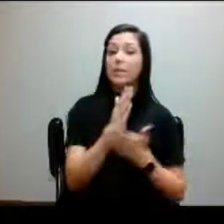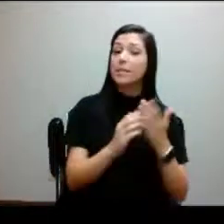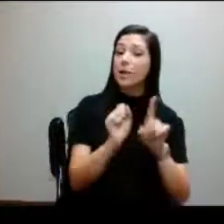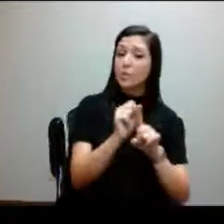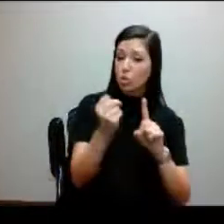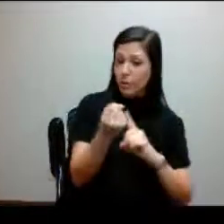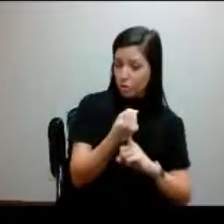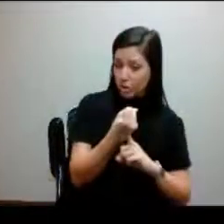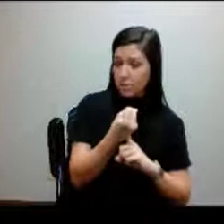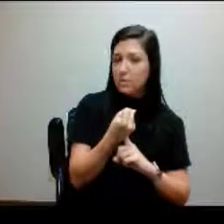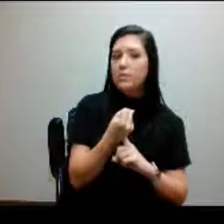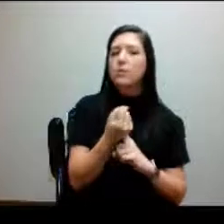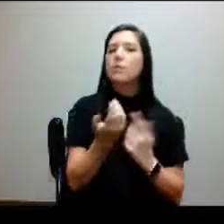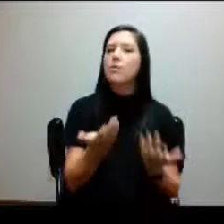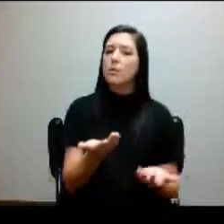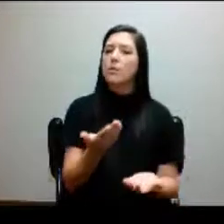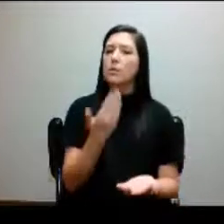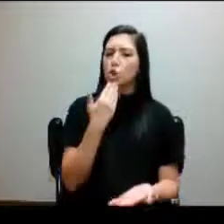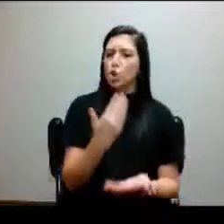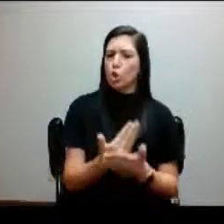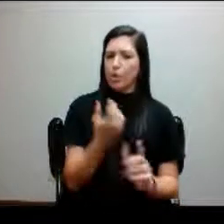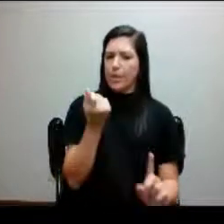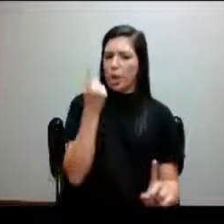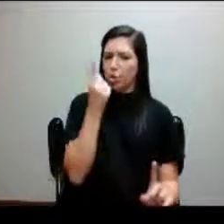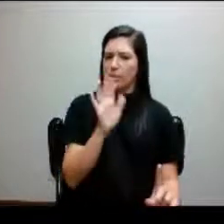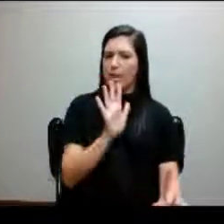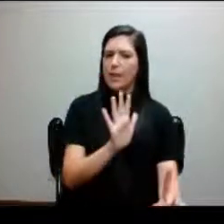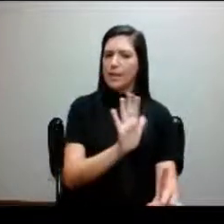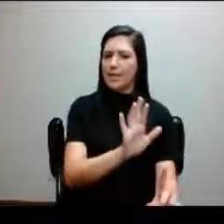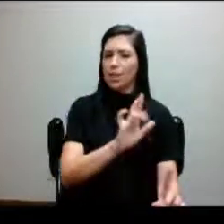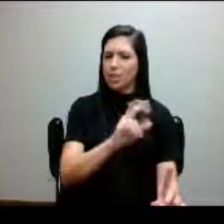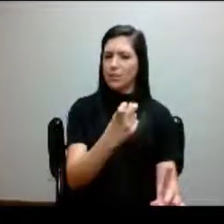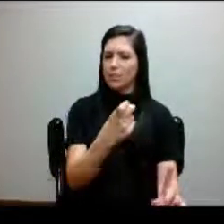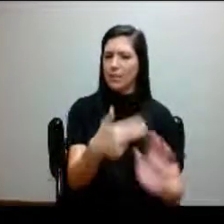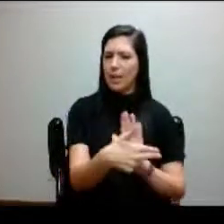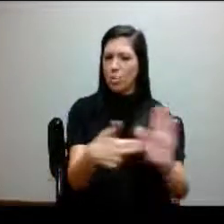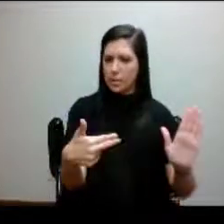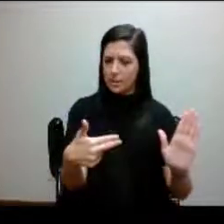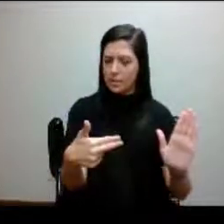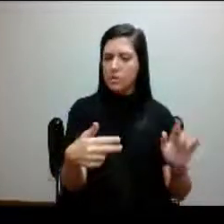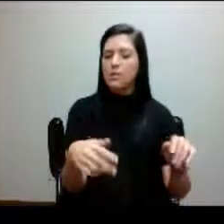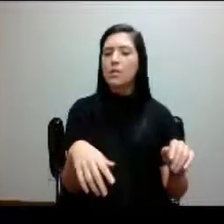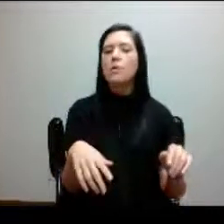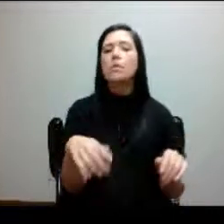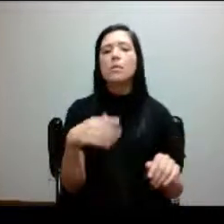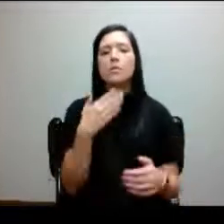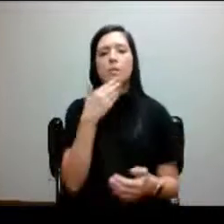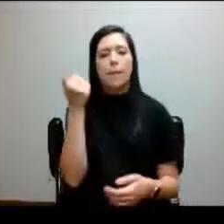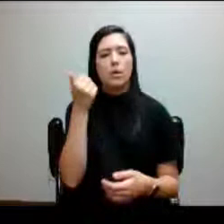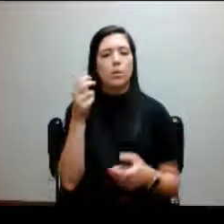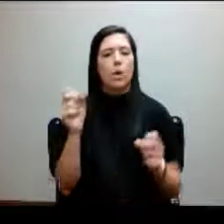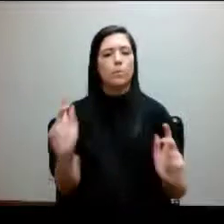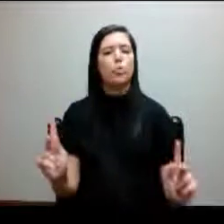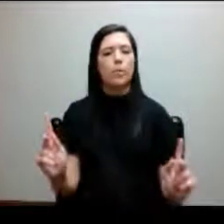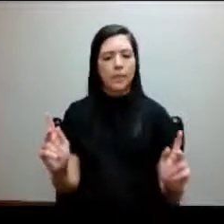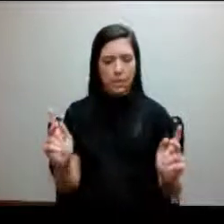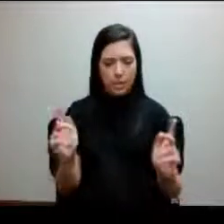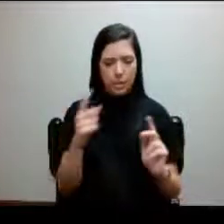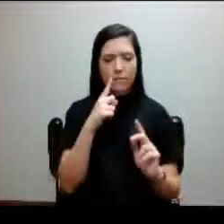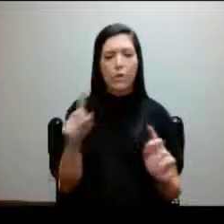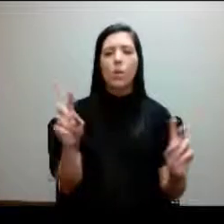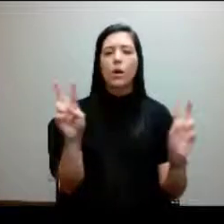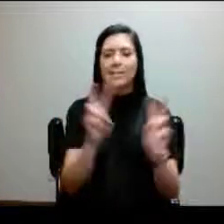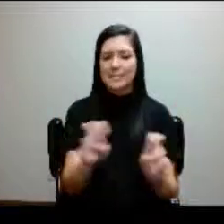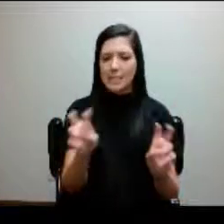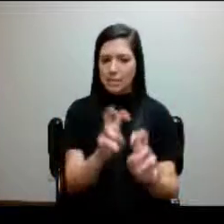helpful to understand what the diagnosis is and it gives you a better opportunity for assessments for the